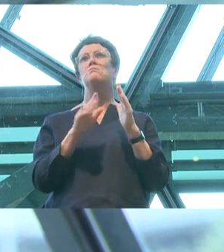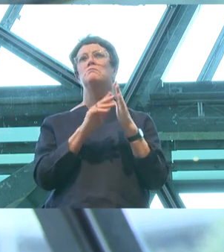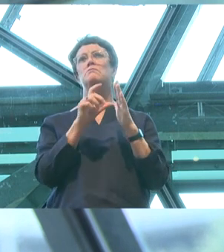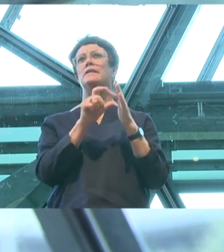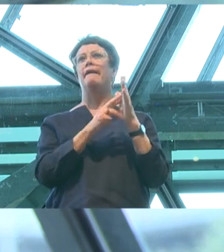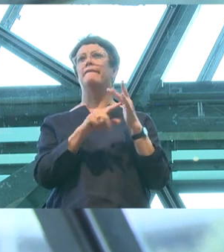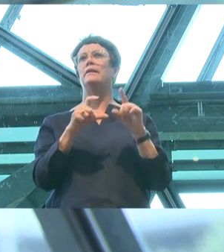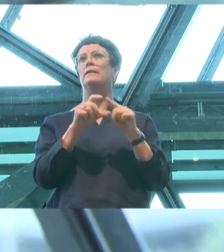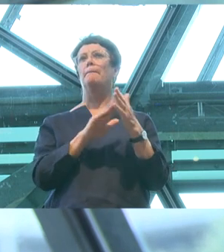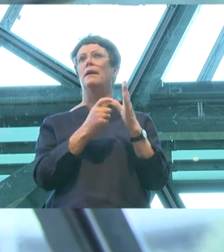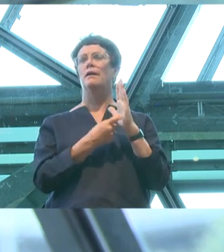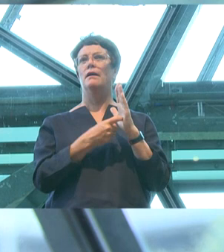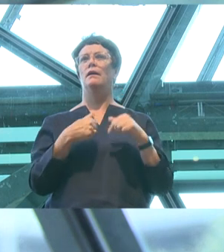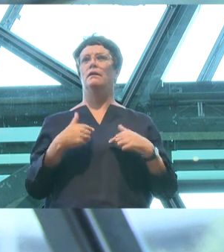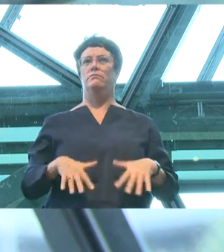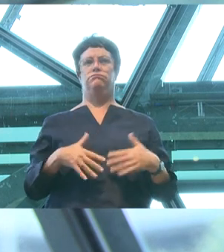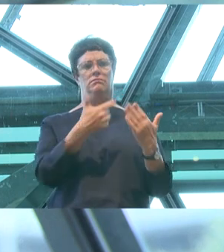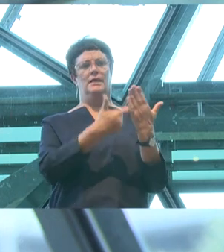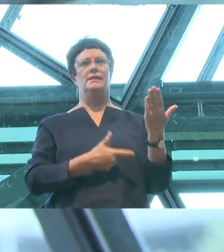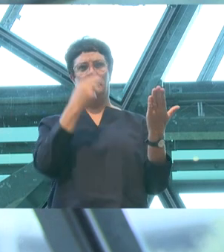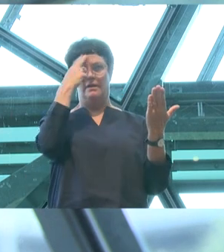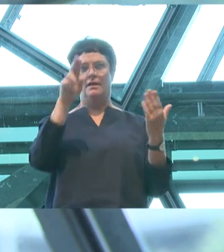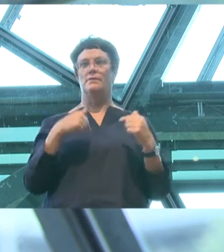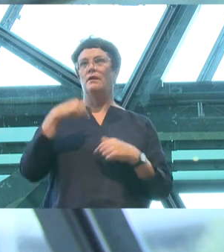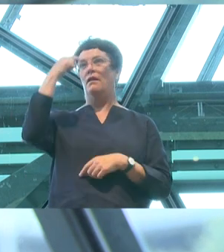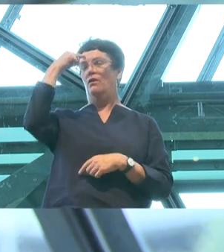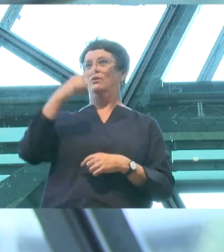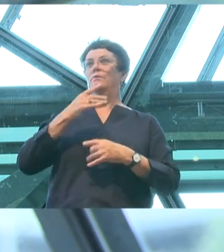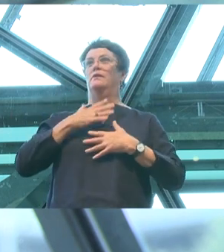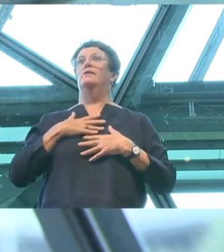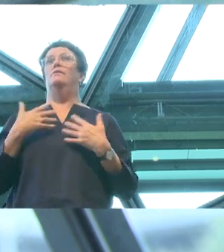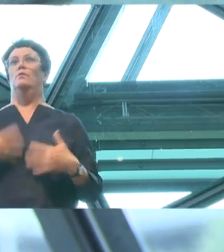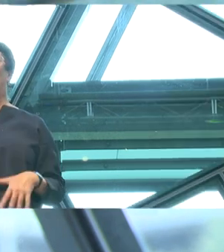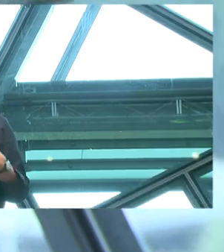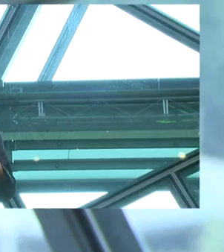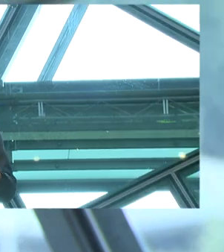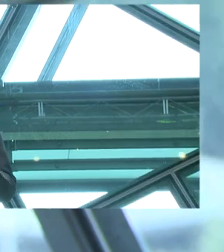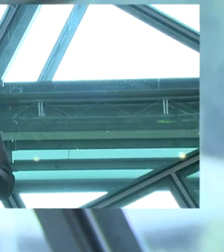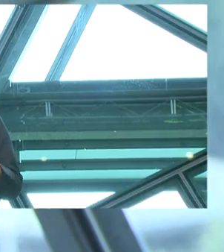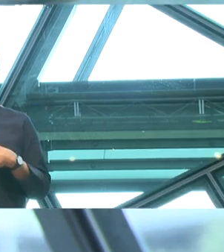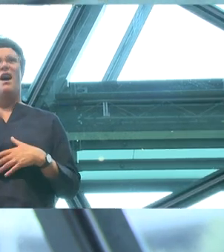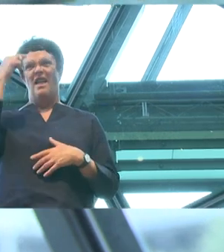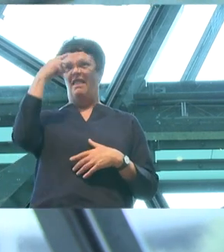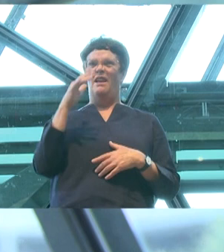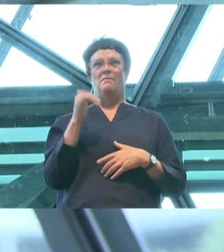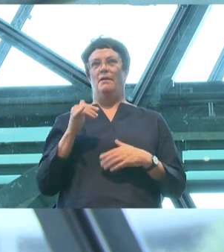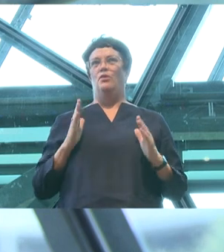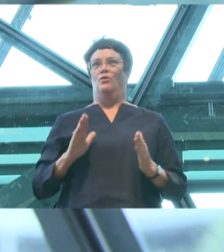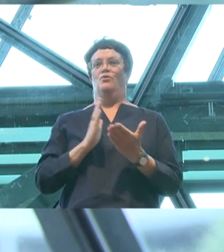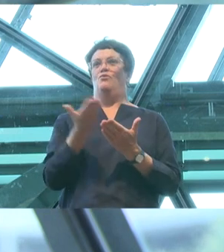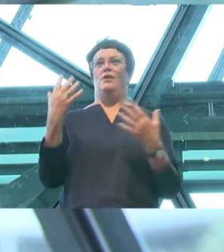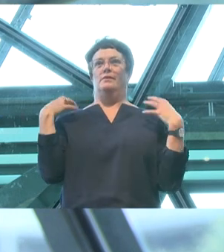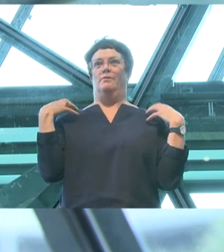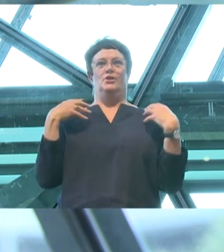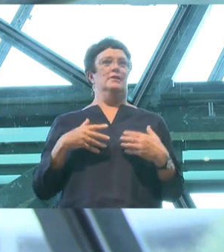just made me think to myself, wow, what a monumental clerical and administrative error the